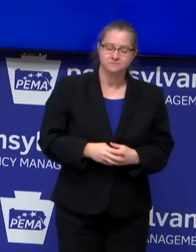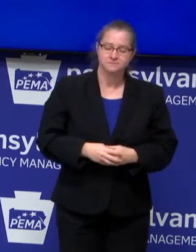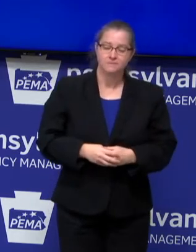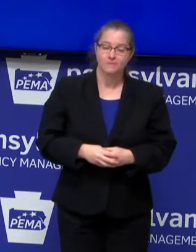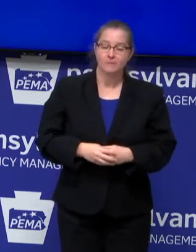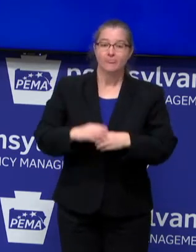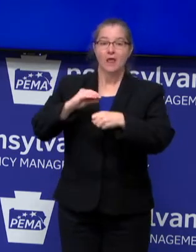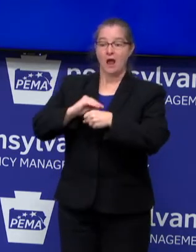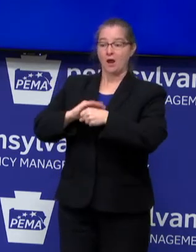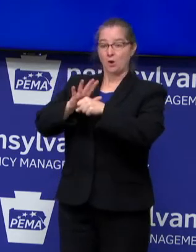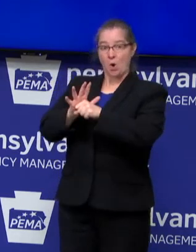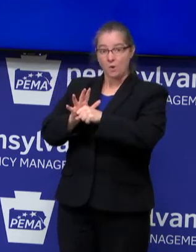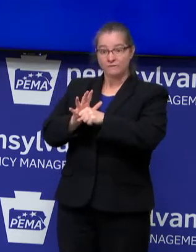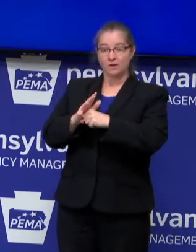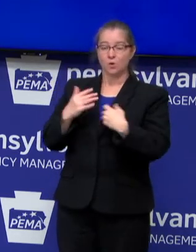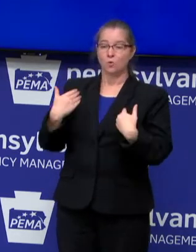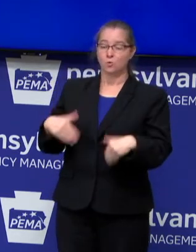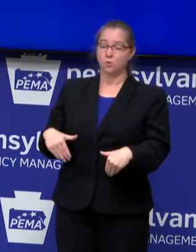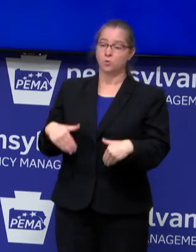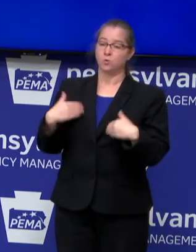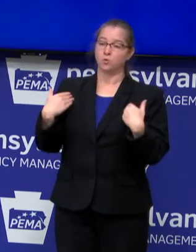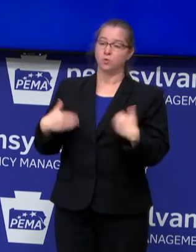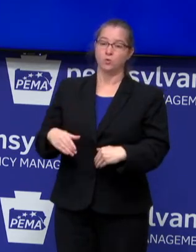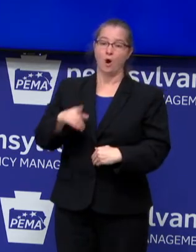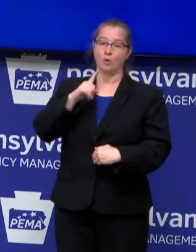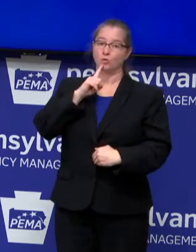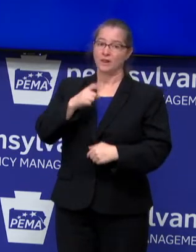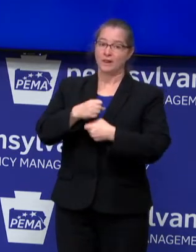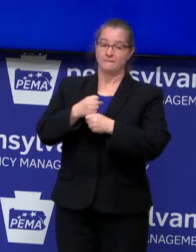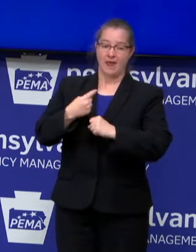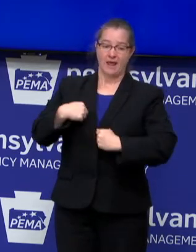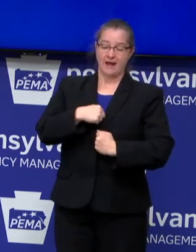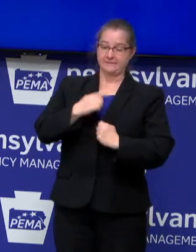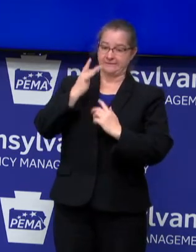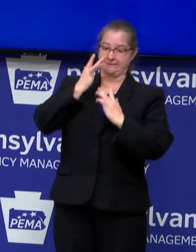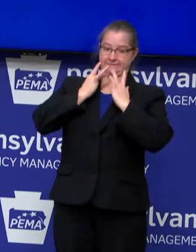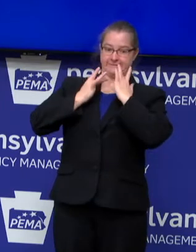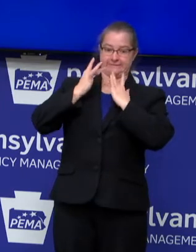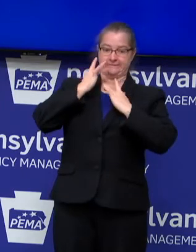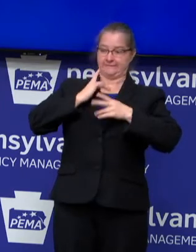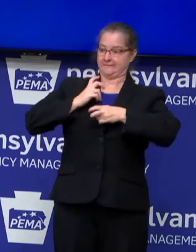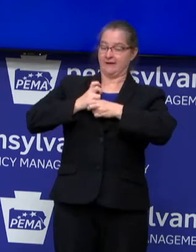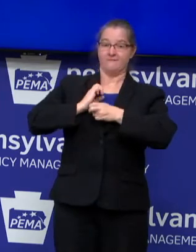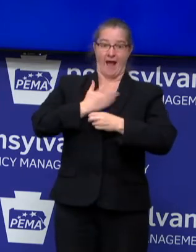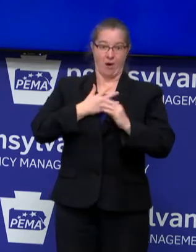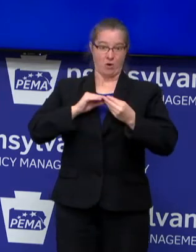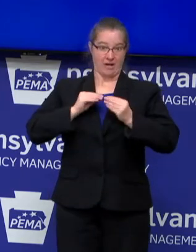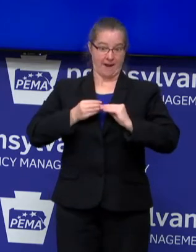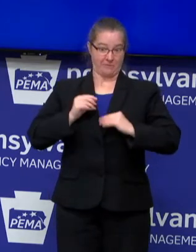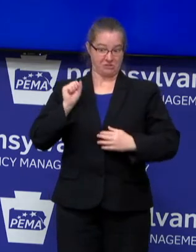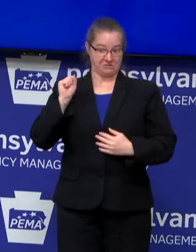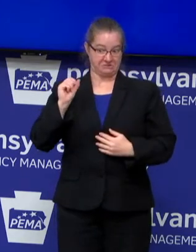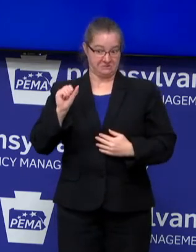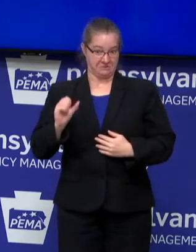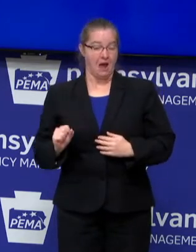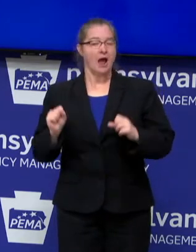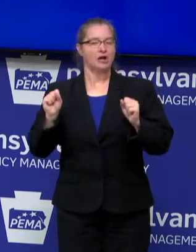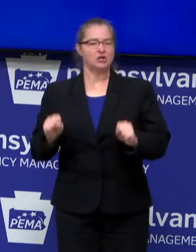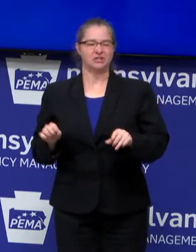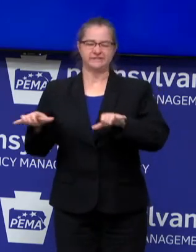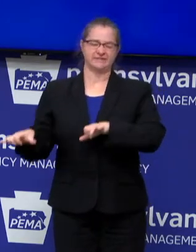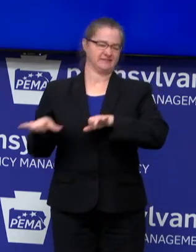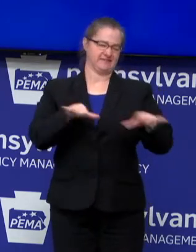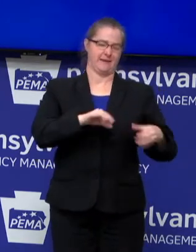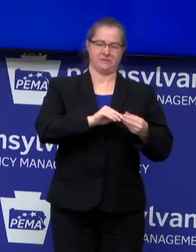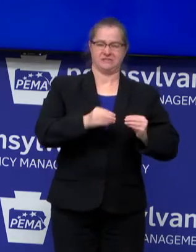COVID has, frankly, stretched our ability to do that. If I go through some of our numbers, I think they mirror some of the numbers you heard